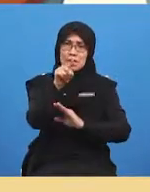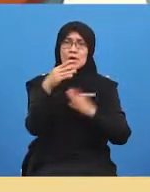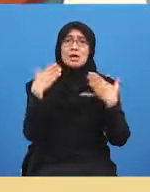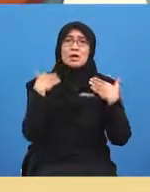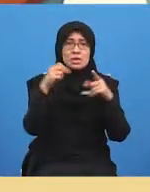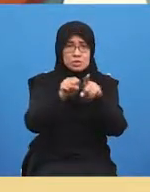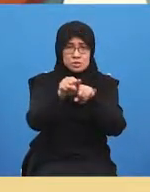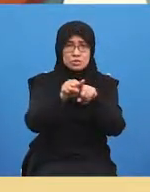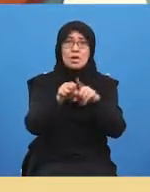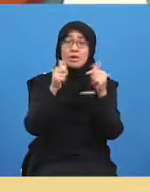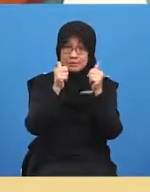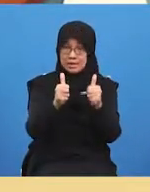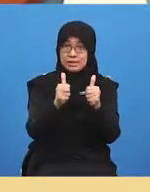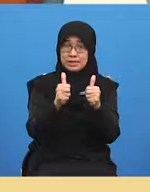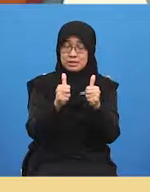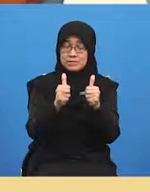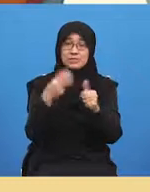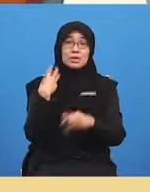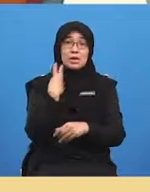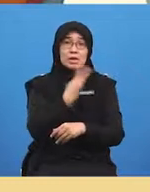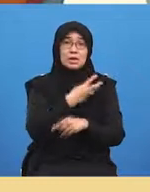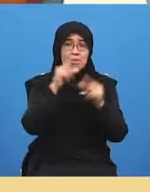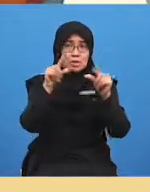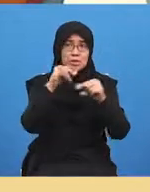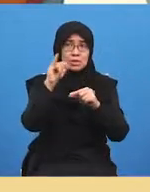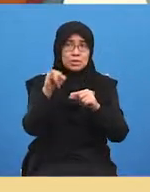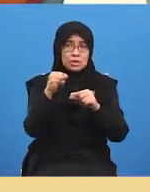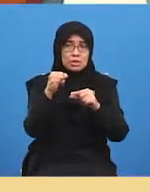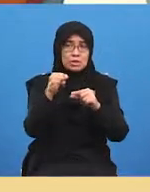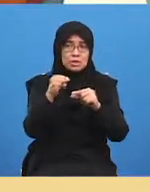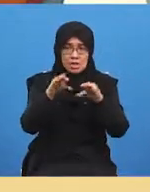that's great we are going to put them aside